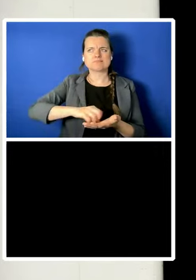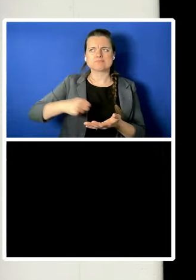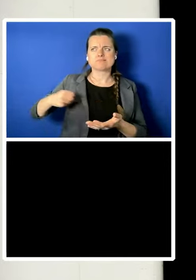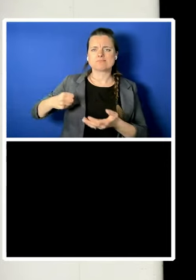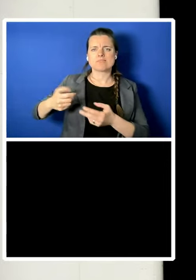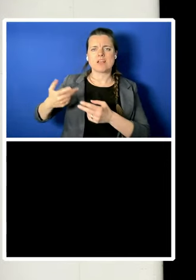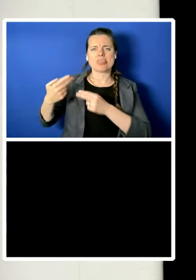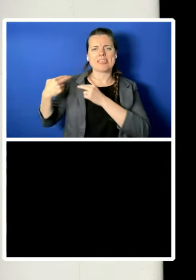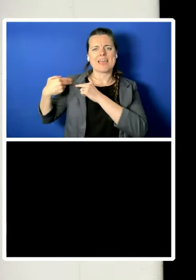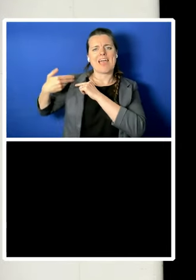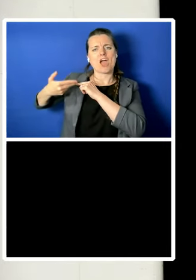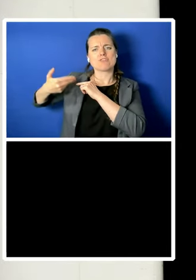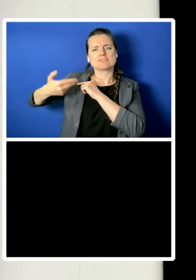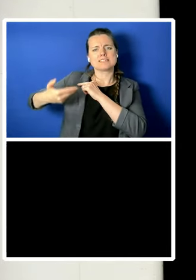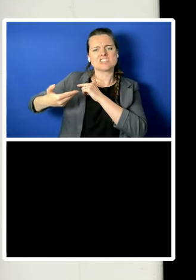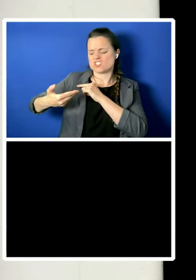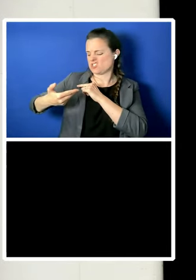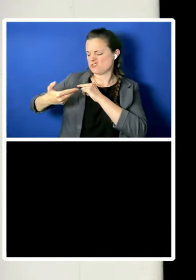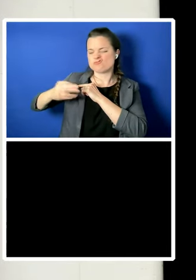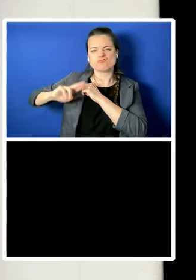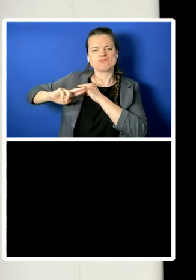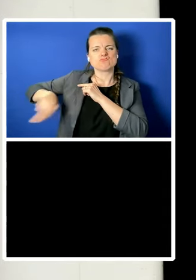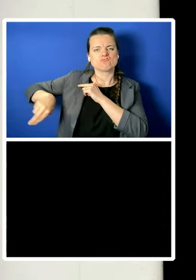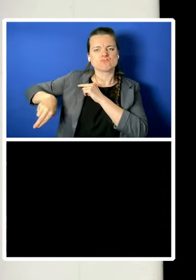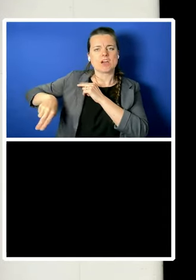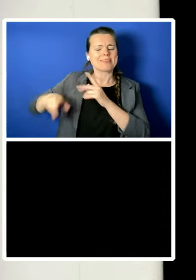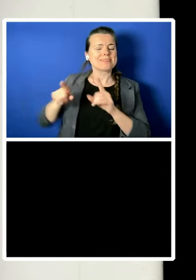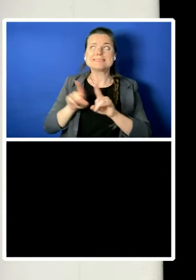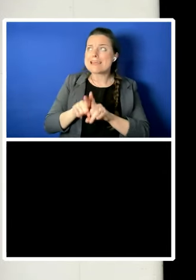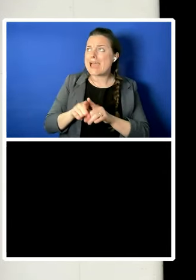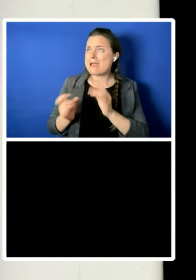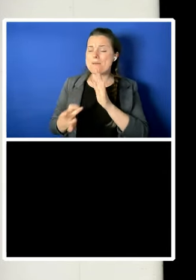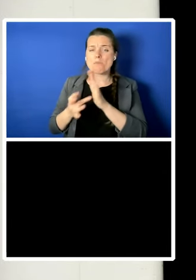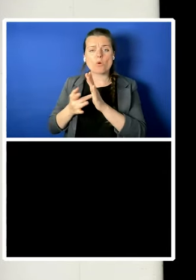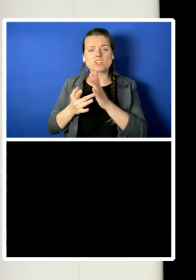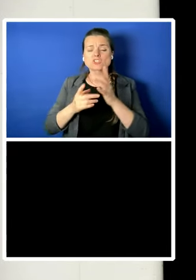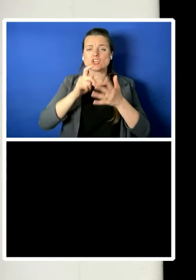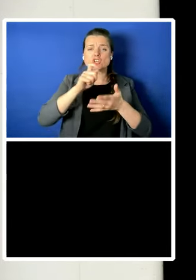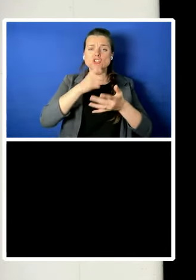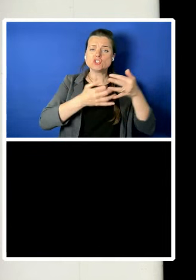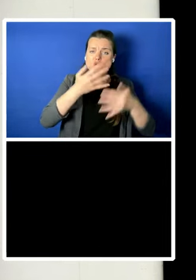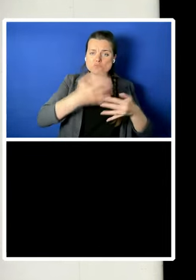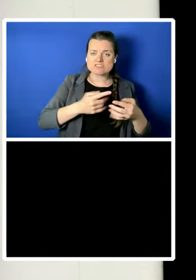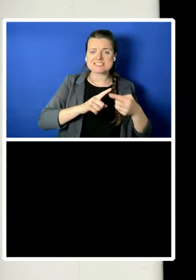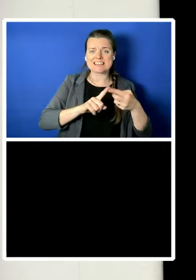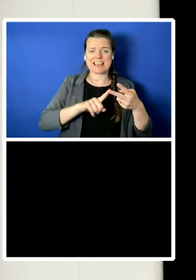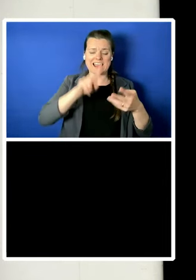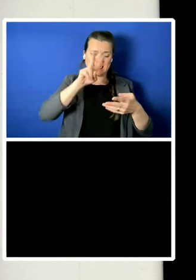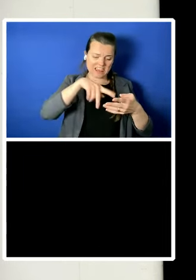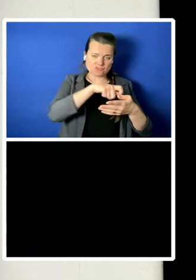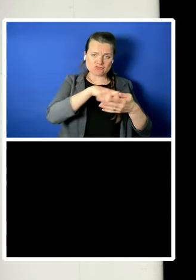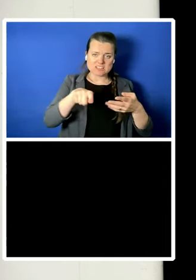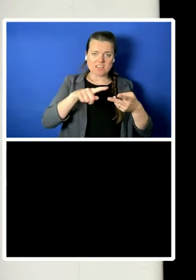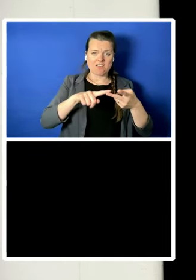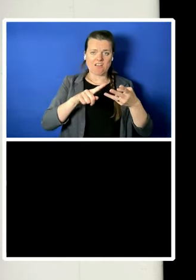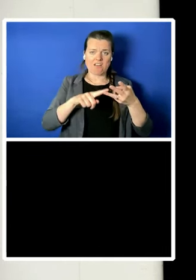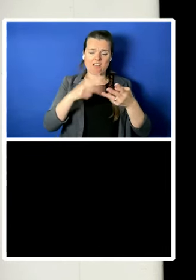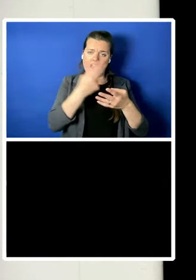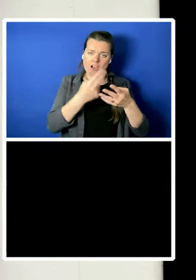numeracy, literacy, art, science, sports, and music.